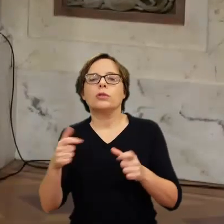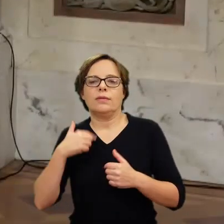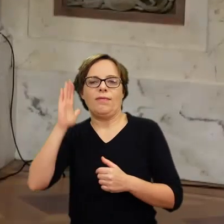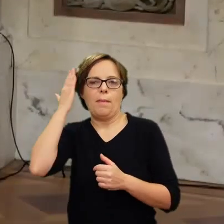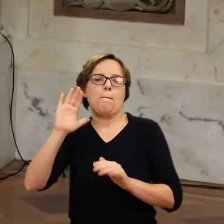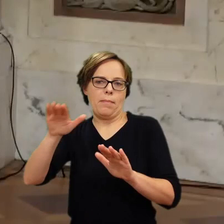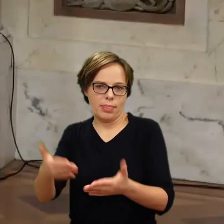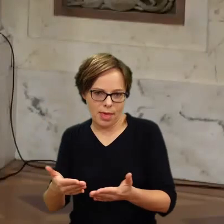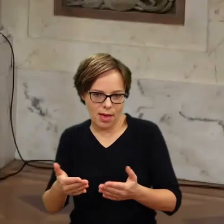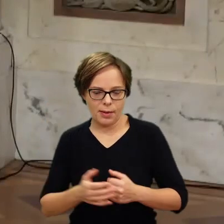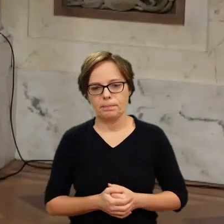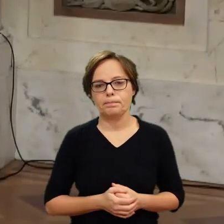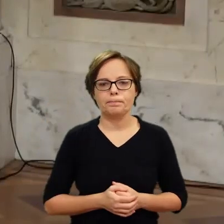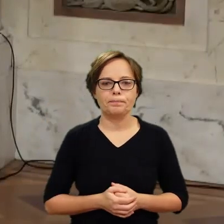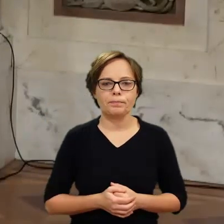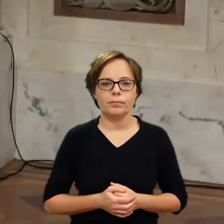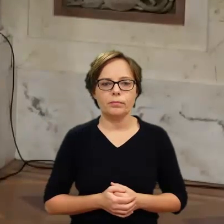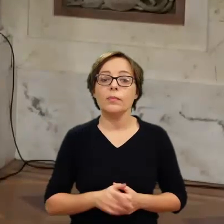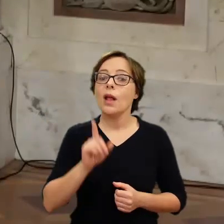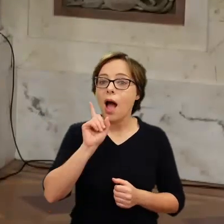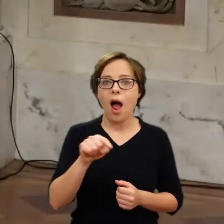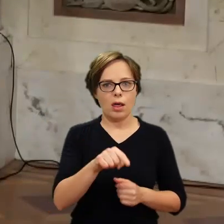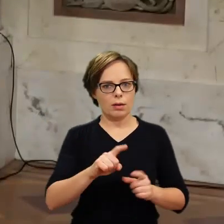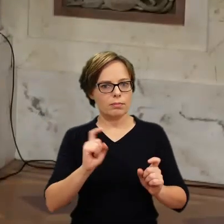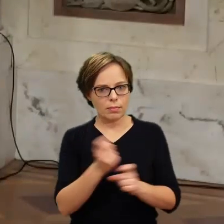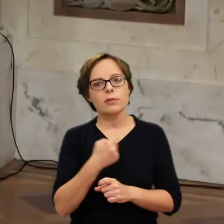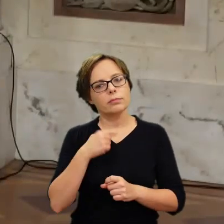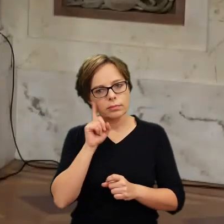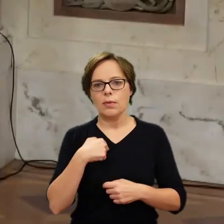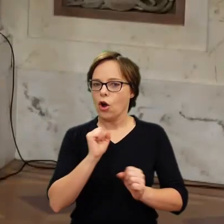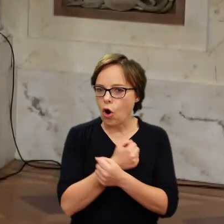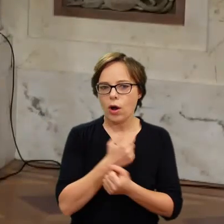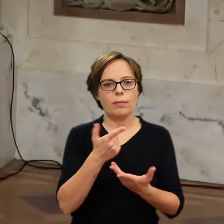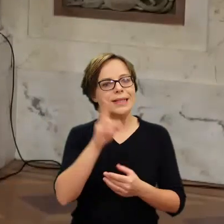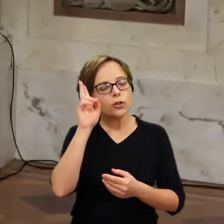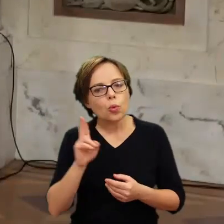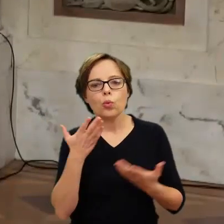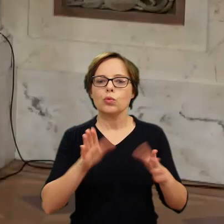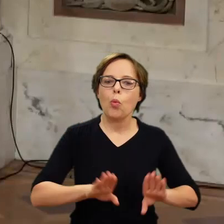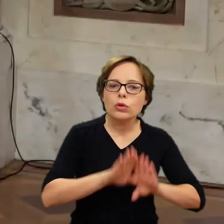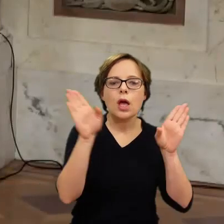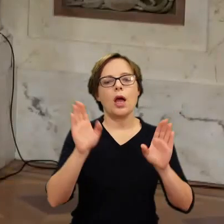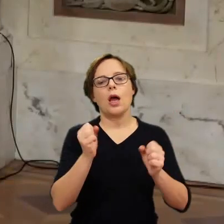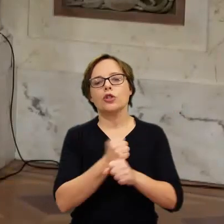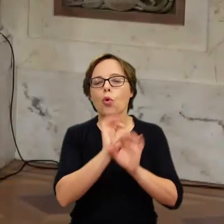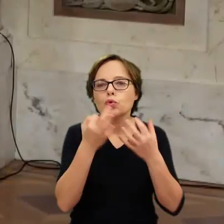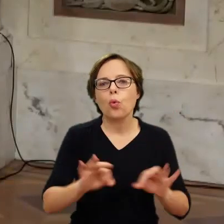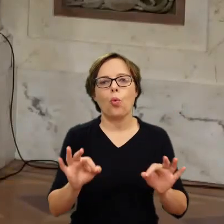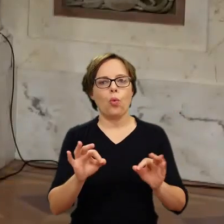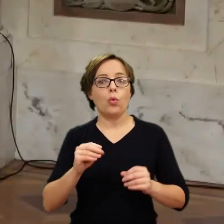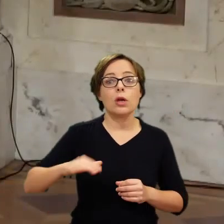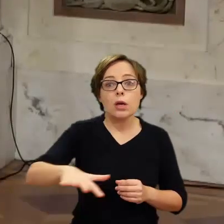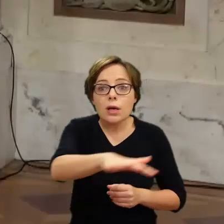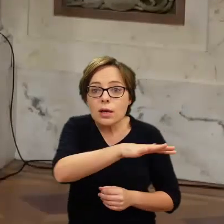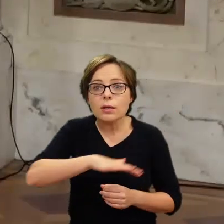contemporary Polish culture. But I, you I love the country, I love the institutions, the museums, the works of art, the